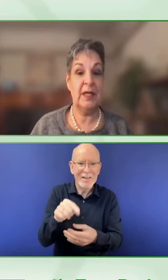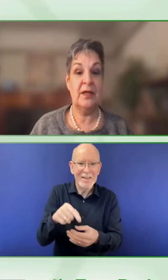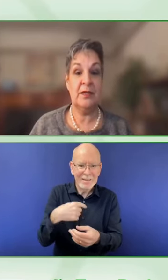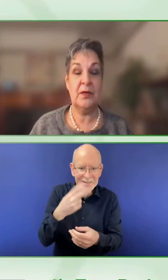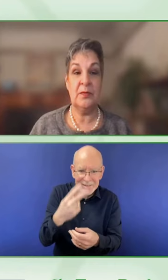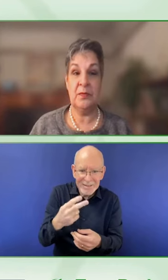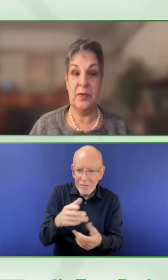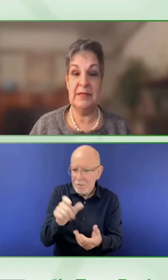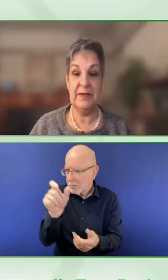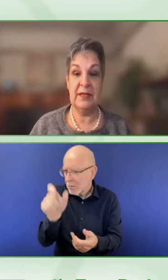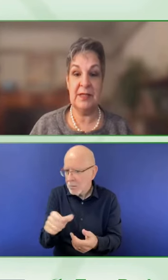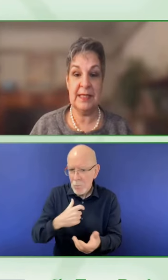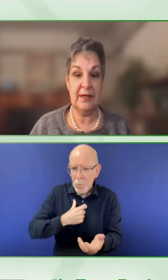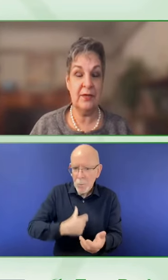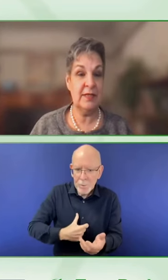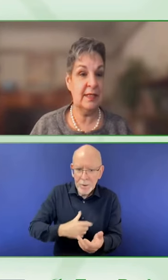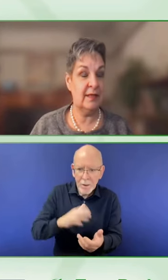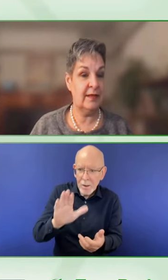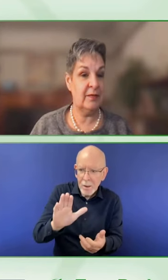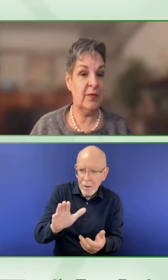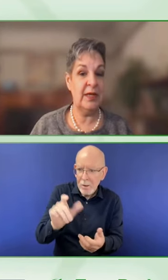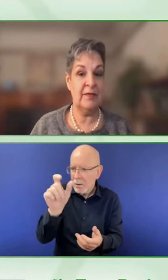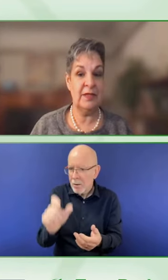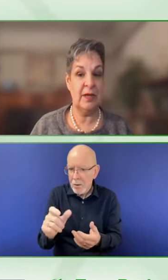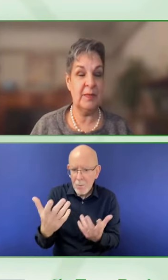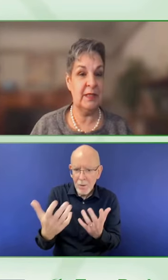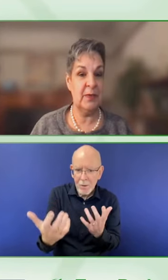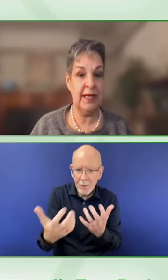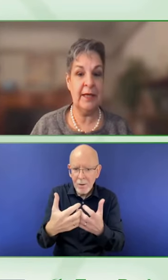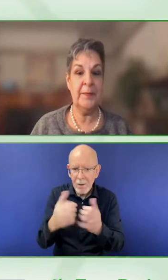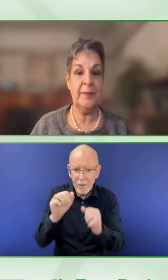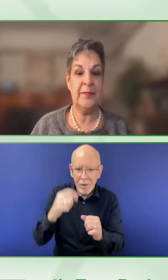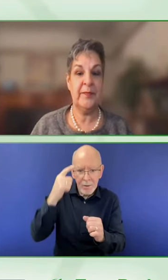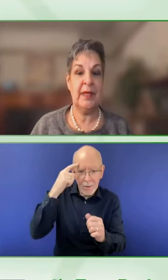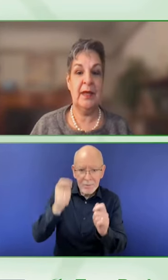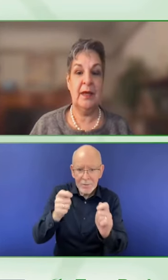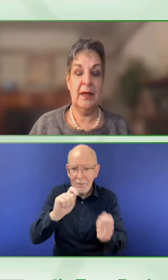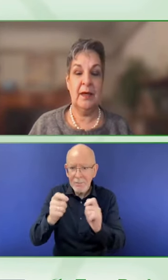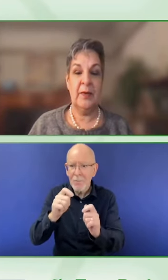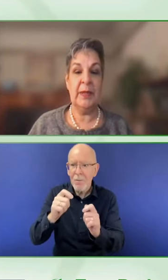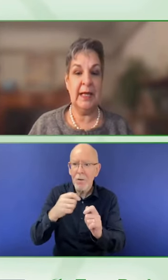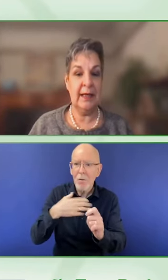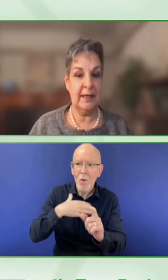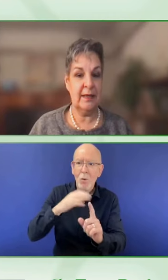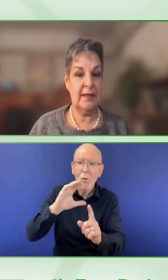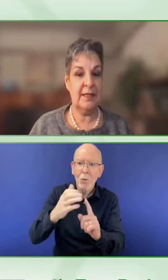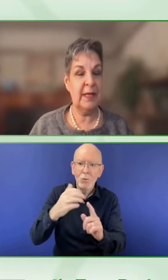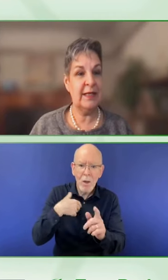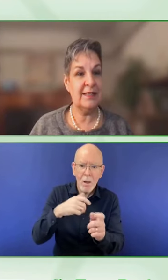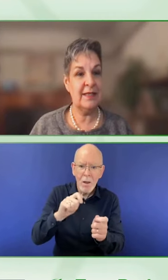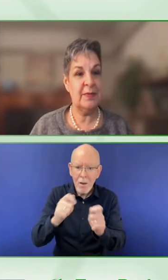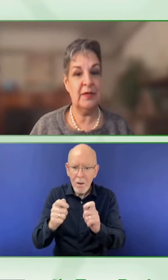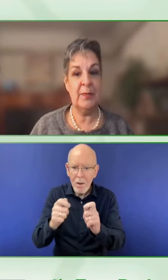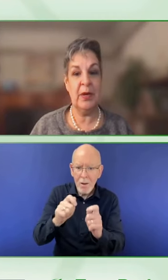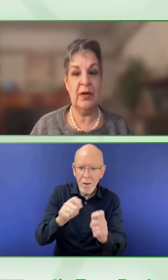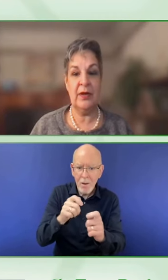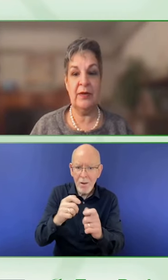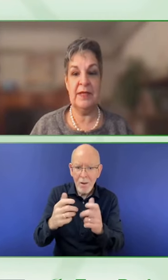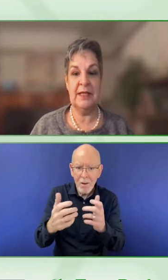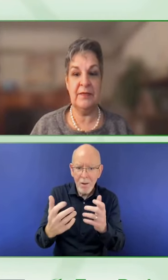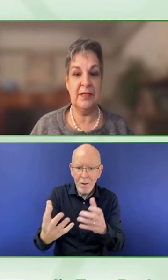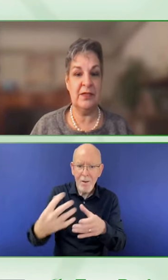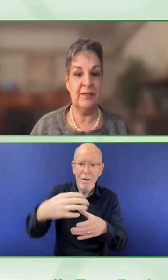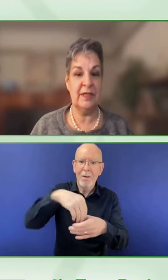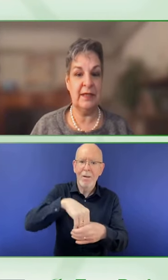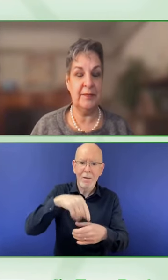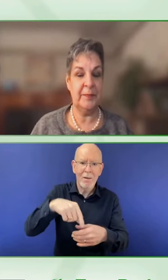So we defined our standards. We have adopted WCAG. We plan to make accessibility part